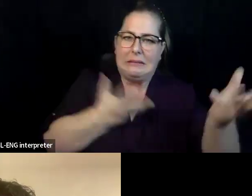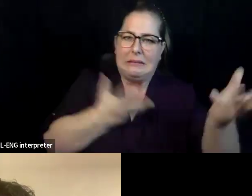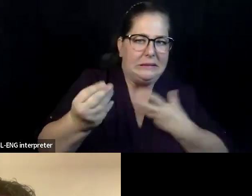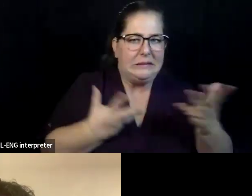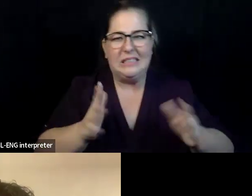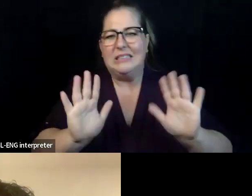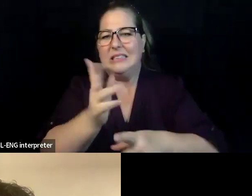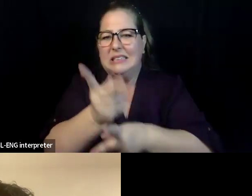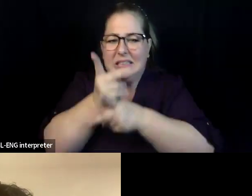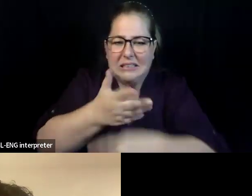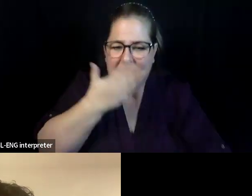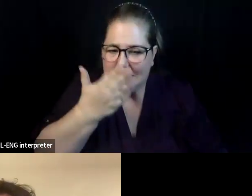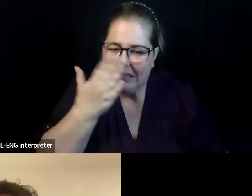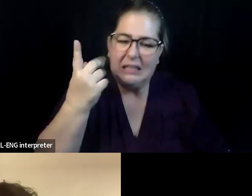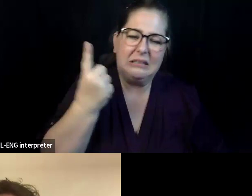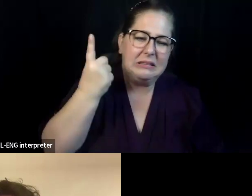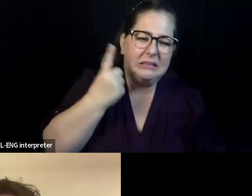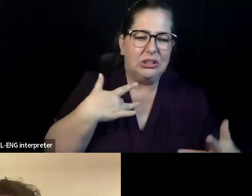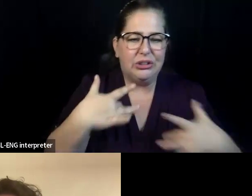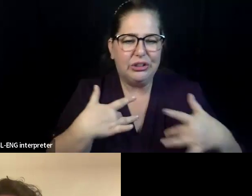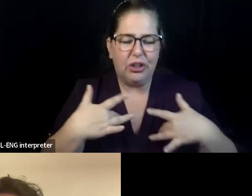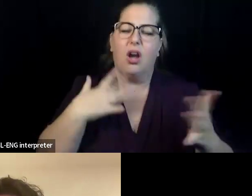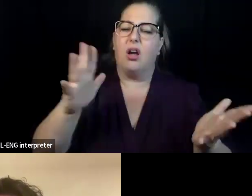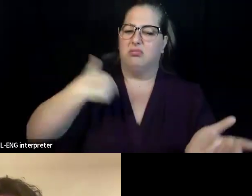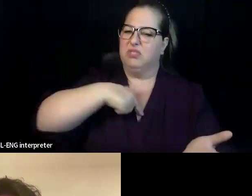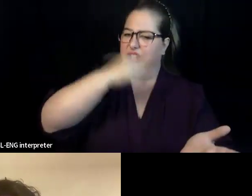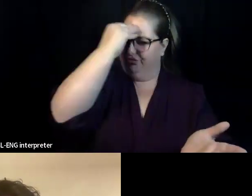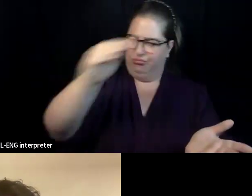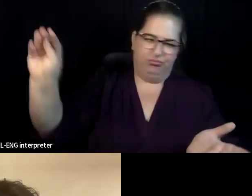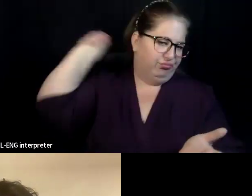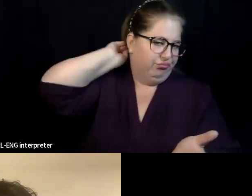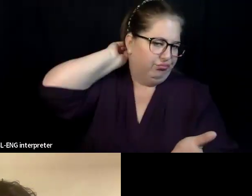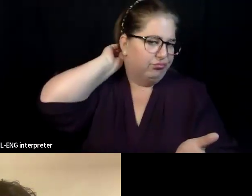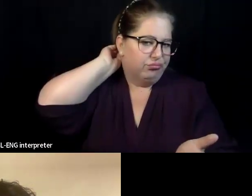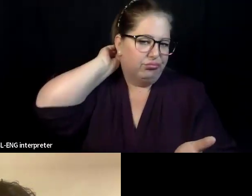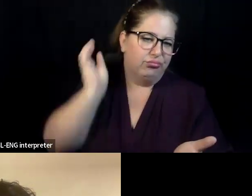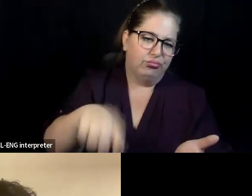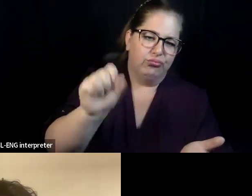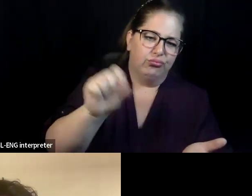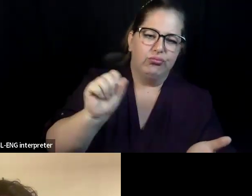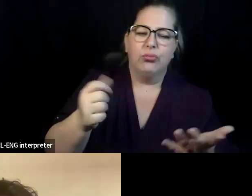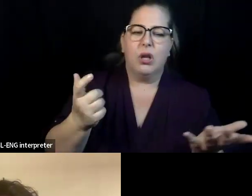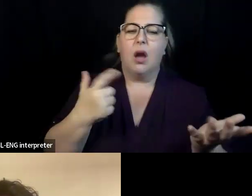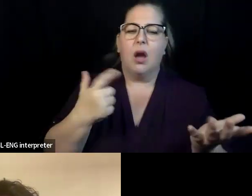community and share those with the architects. So we were able to give some really, um, clear direction.